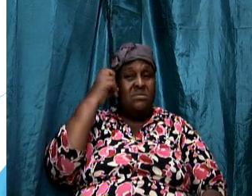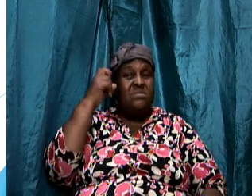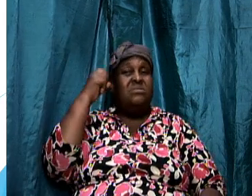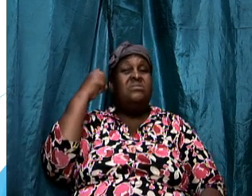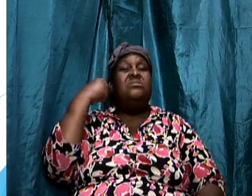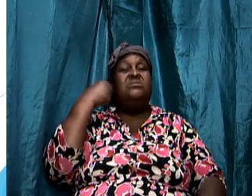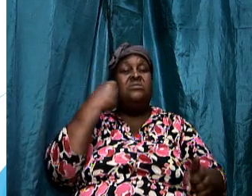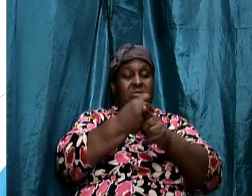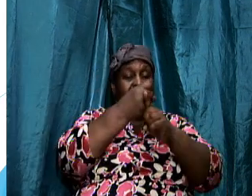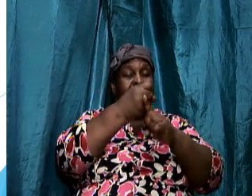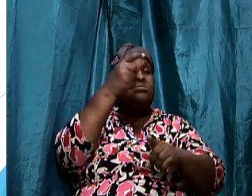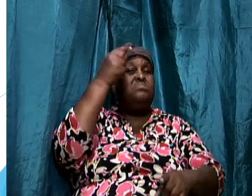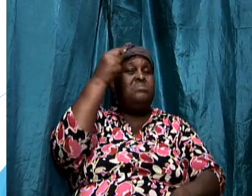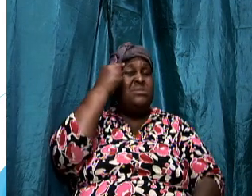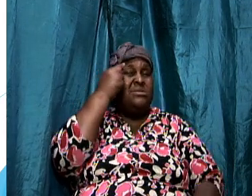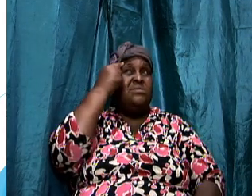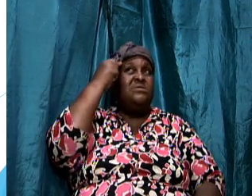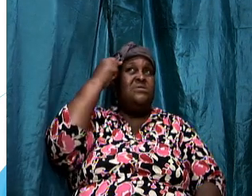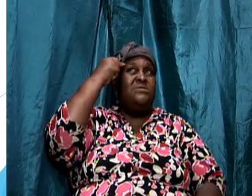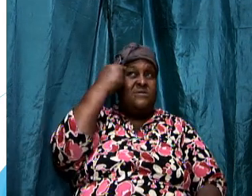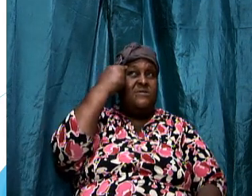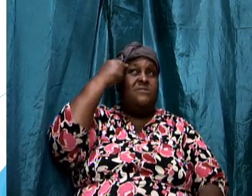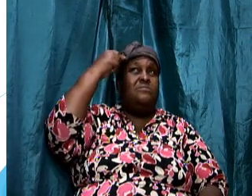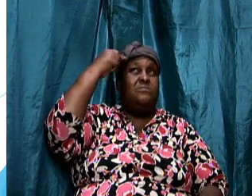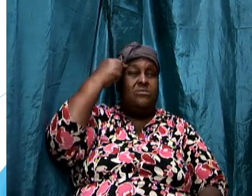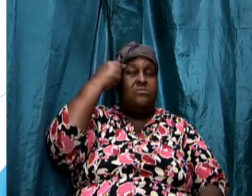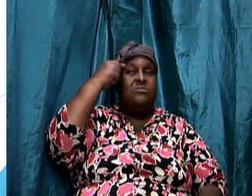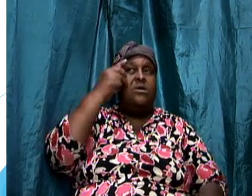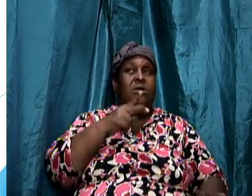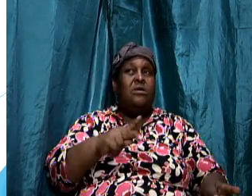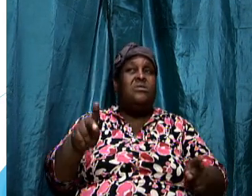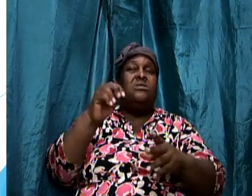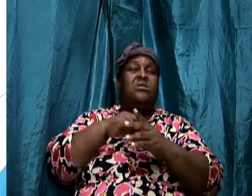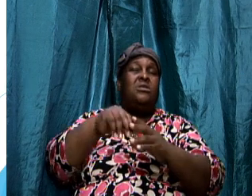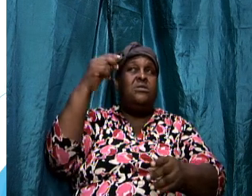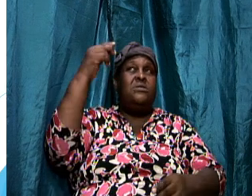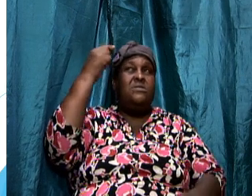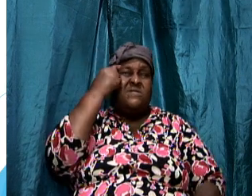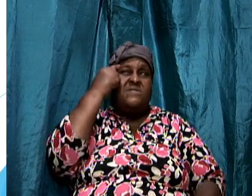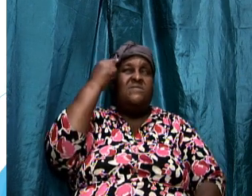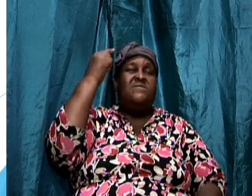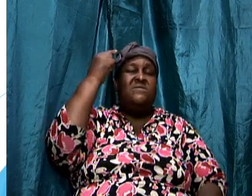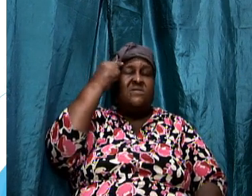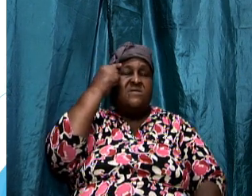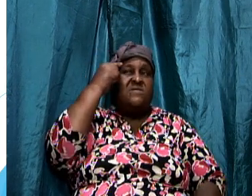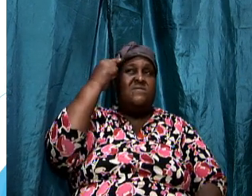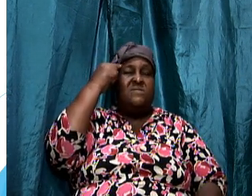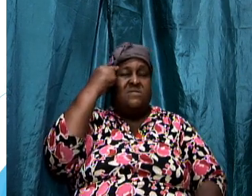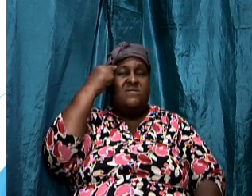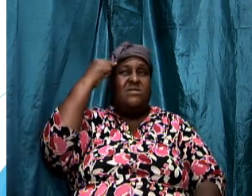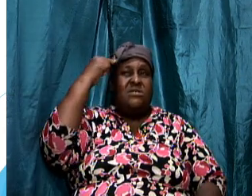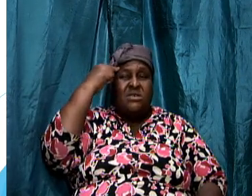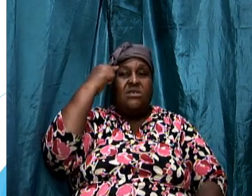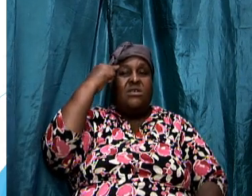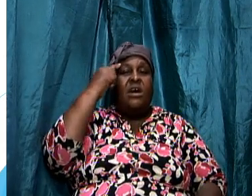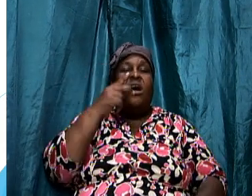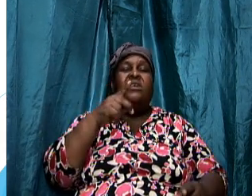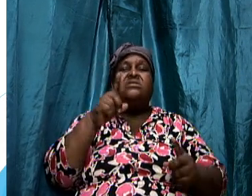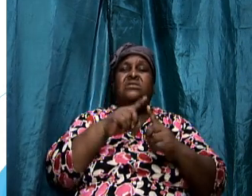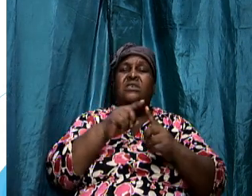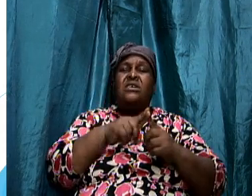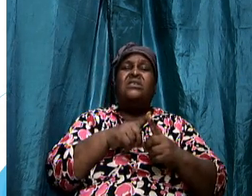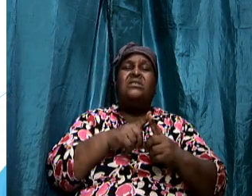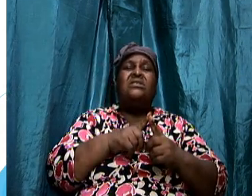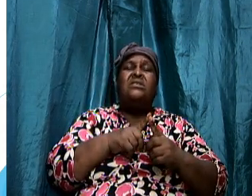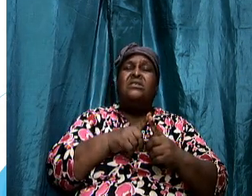mind don't do this don't go to church don't read the bible we are pray for don't do it and after a while